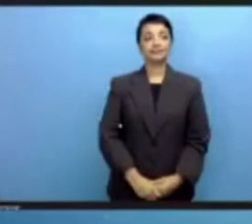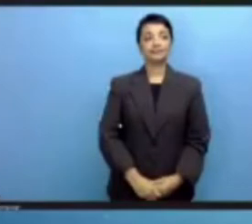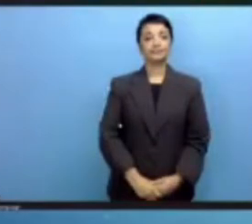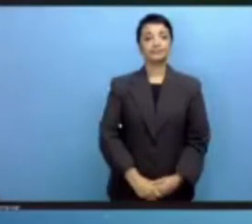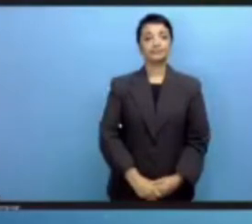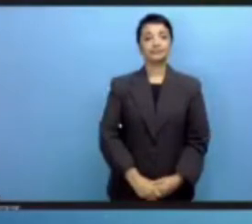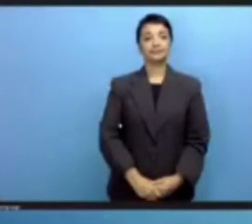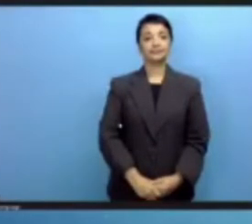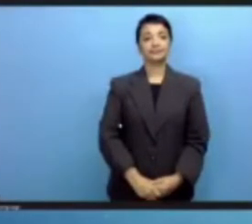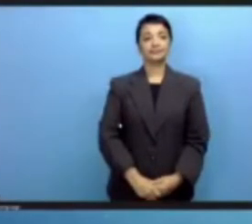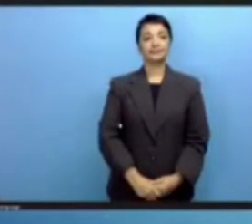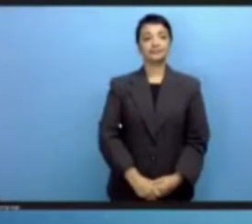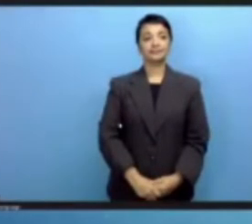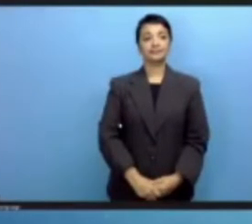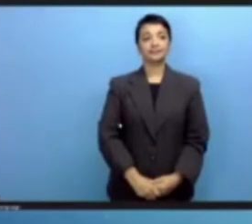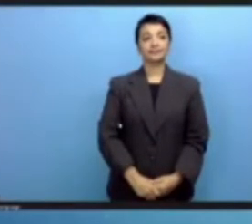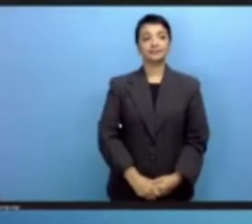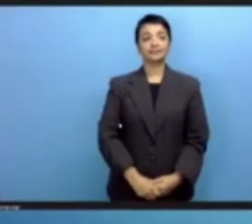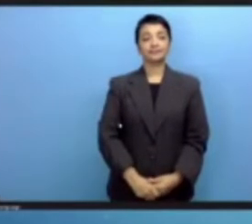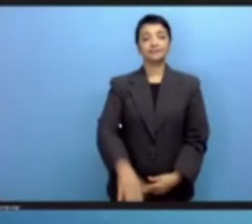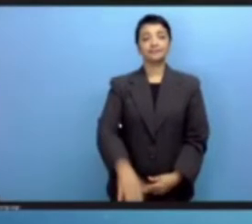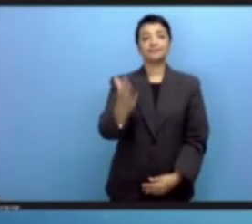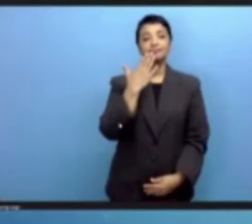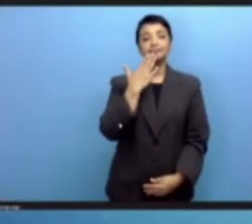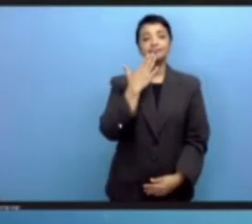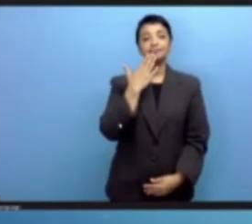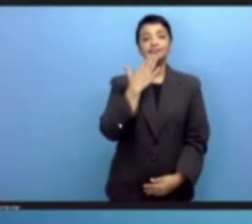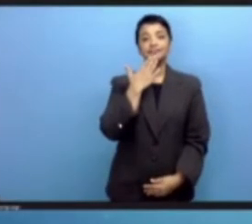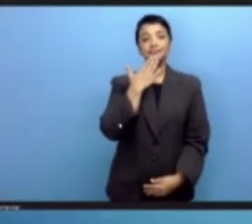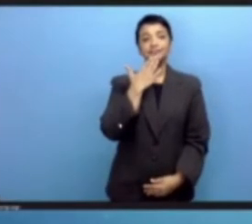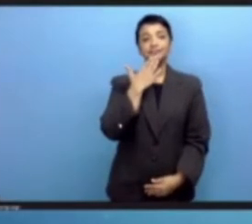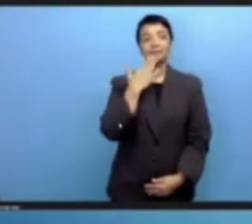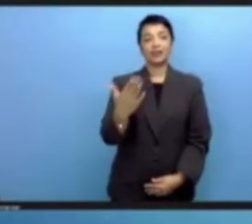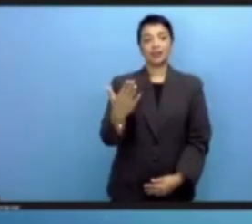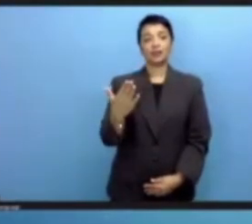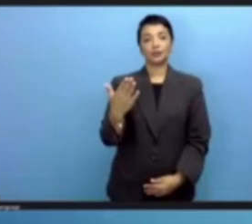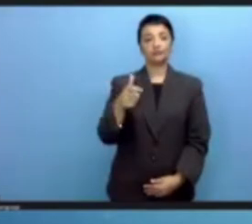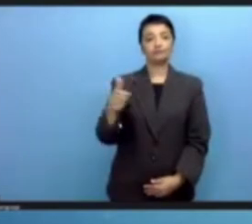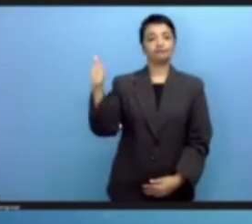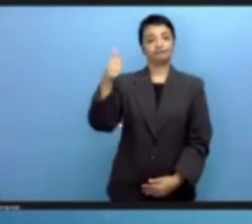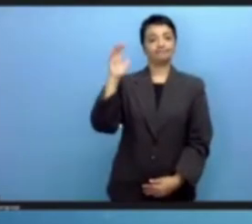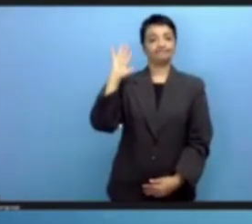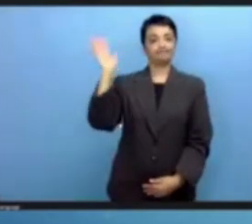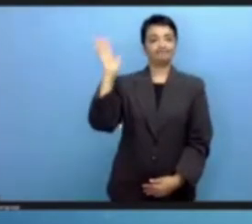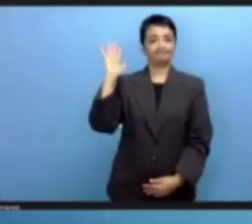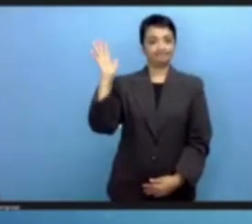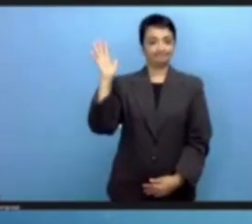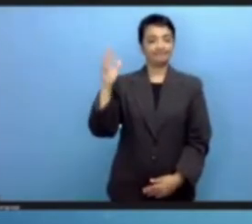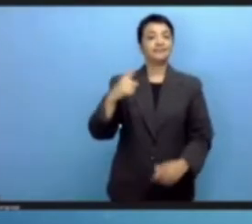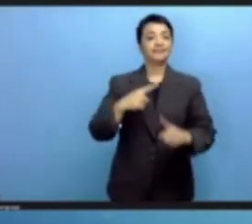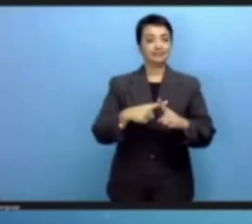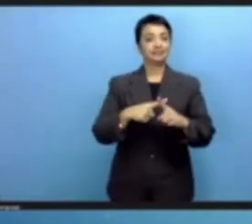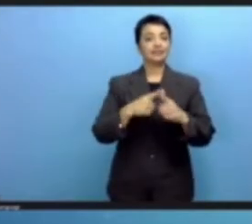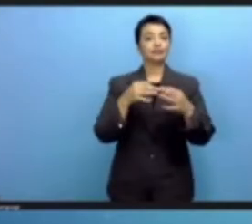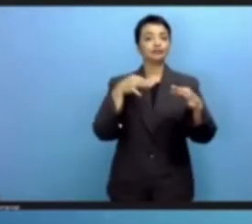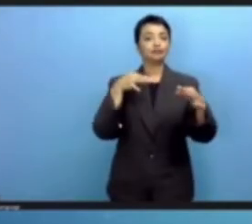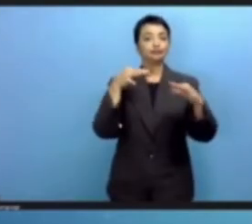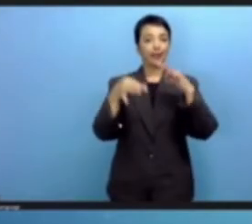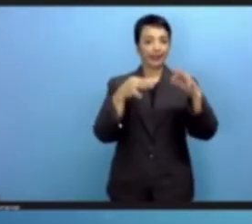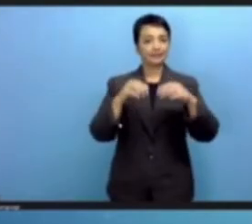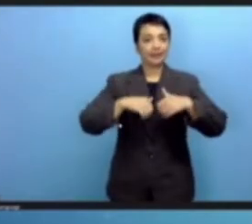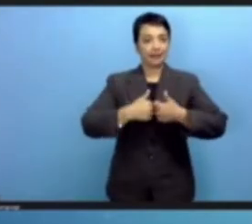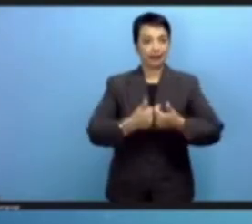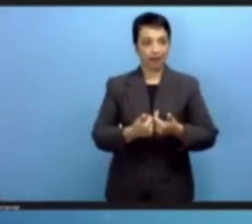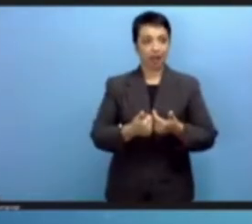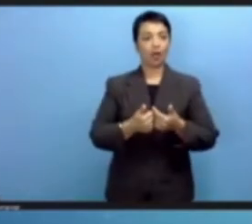Thank you very much Undersecretary General Gill and we look forward to submitting the outputs of this IGF into the Global Digital